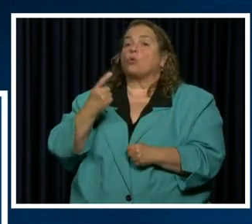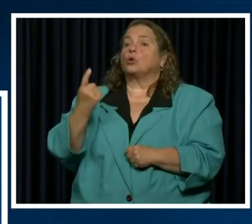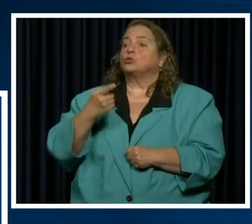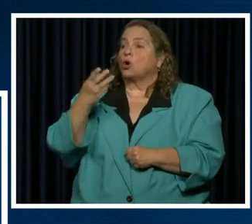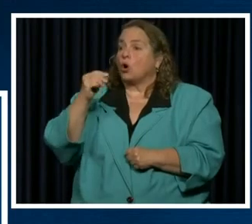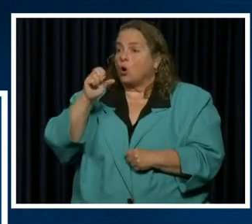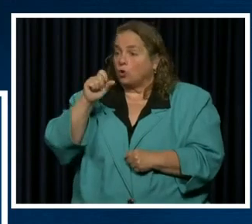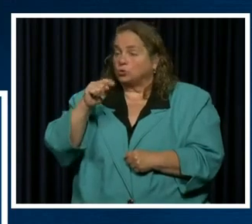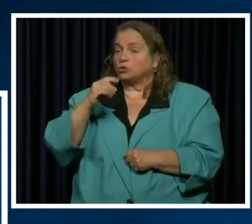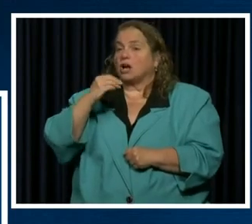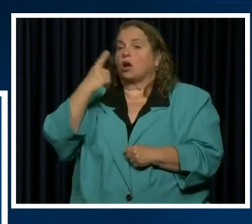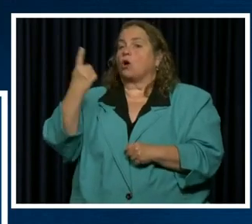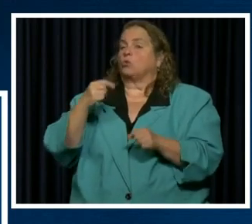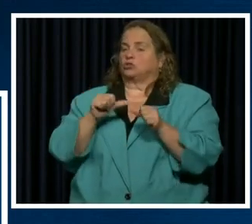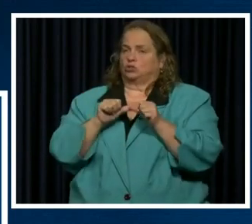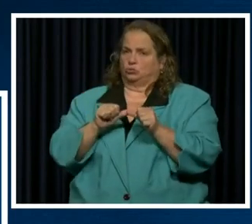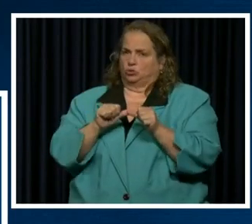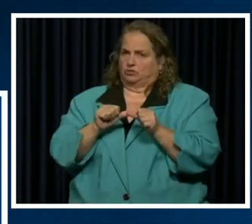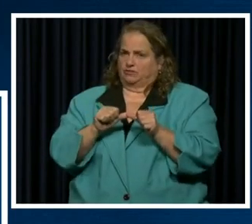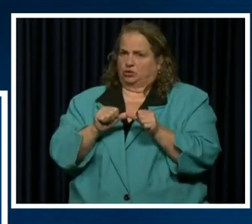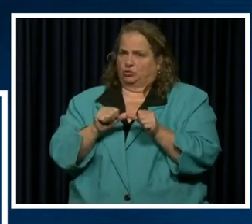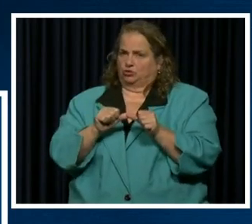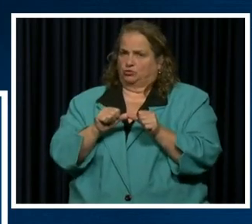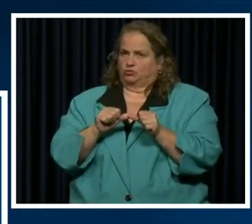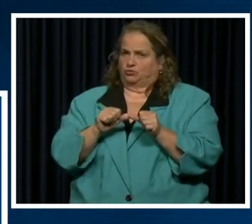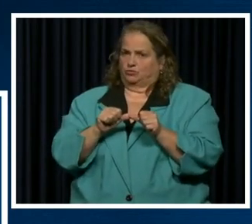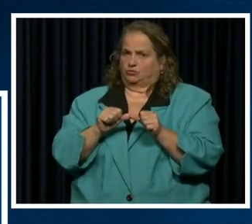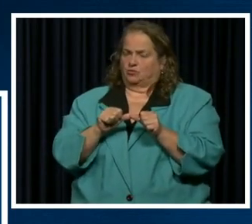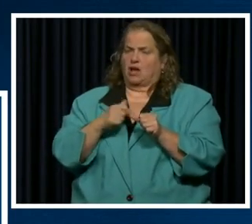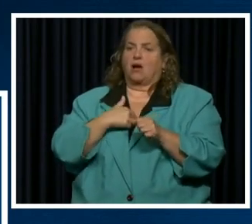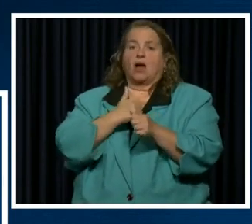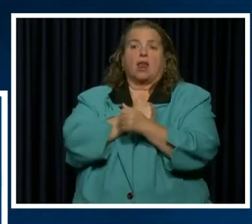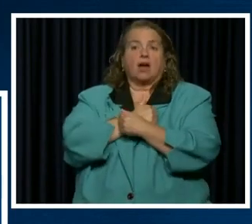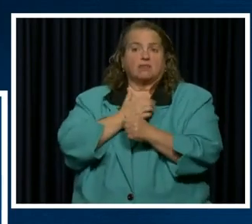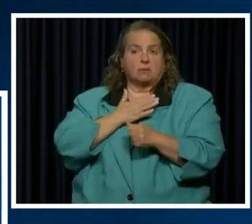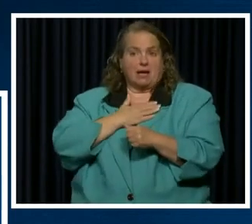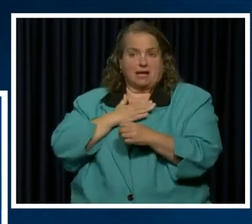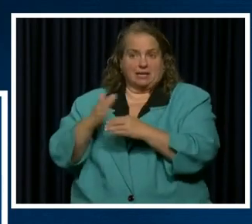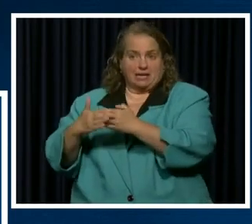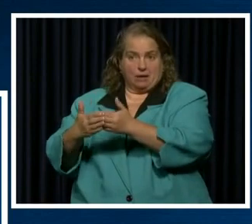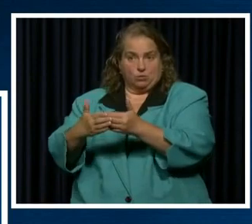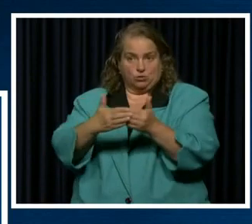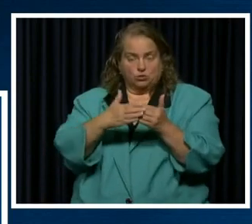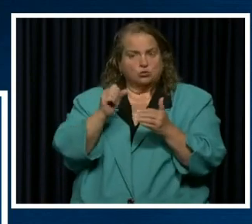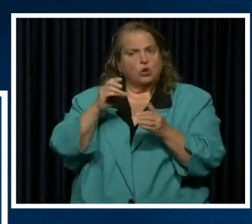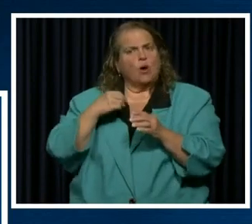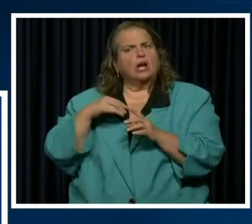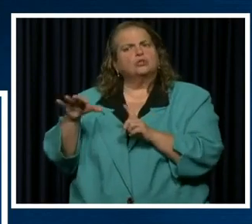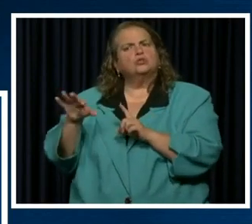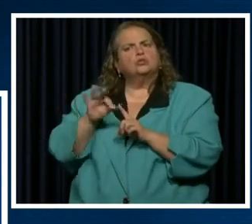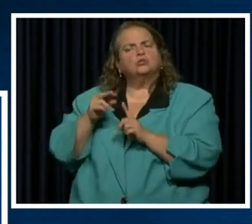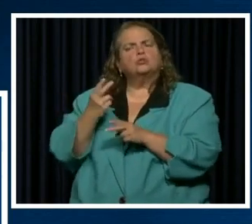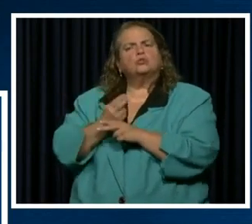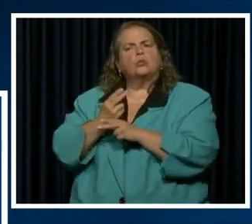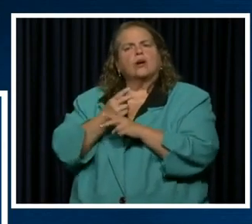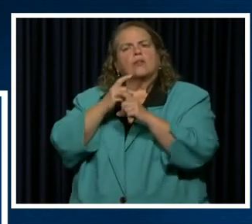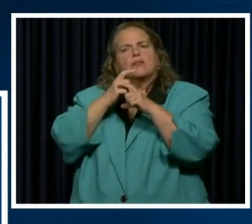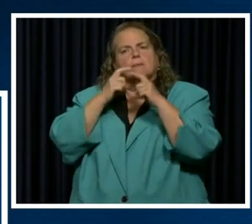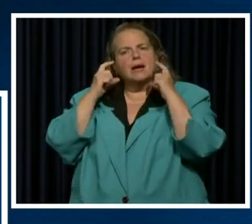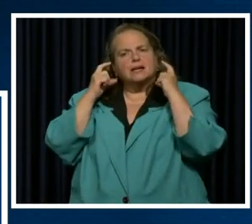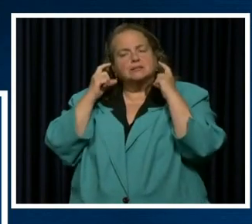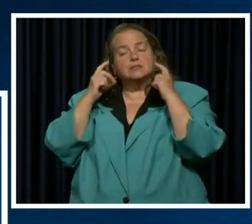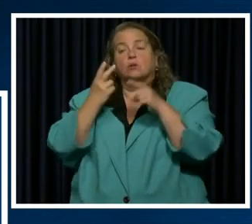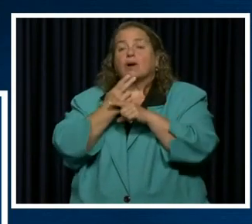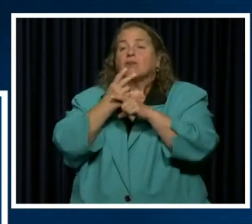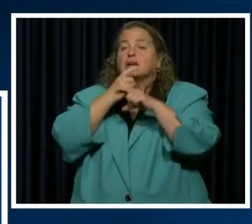and always perseveres. I love my neighbor, so I choose to wear the mask. Wearing a